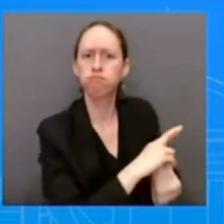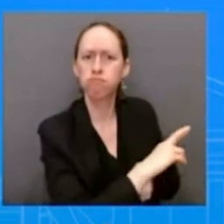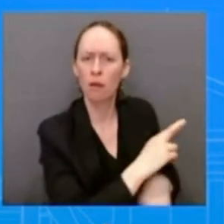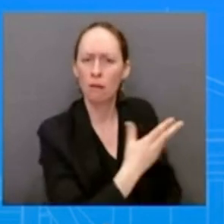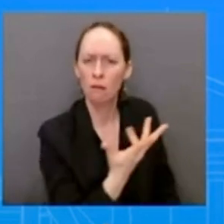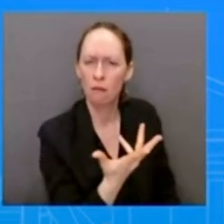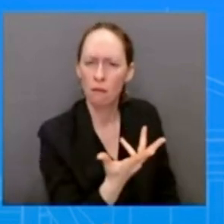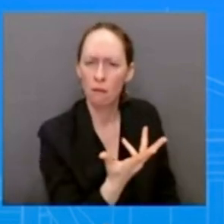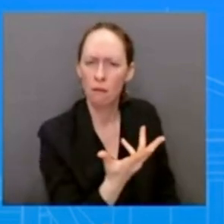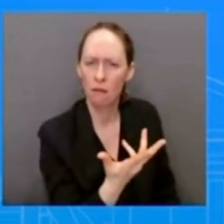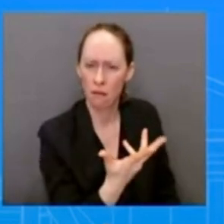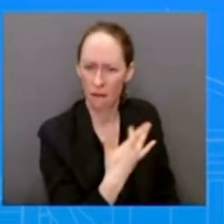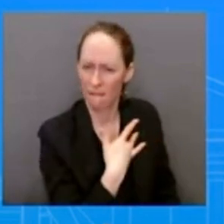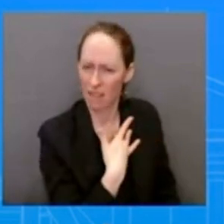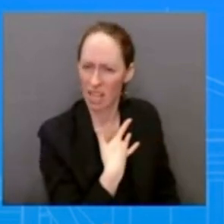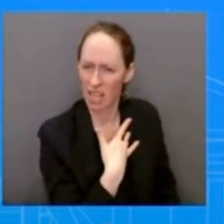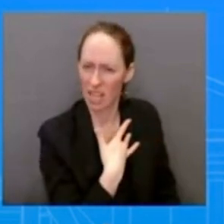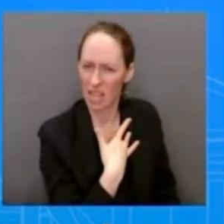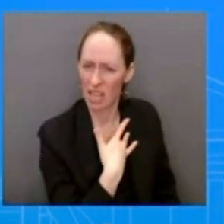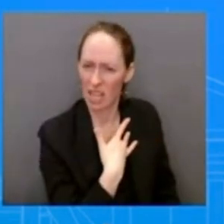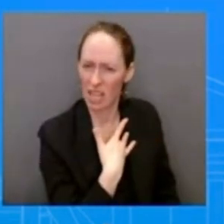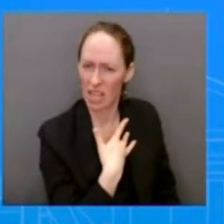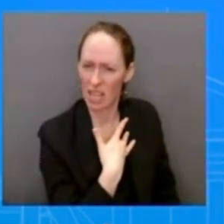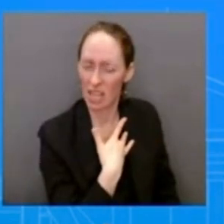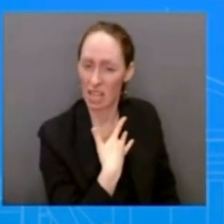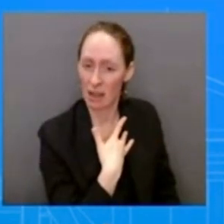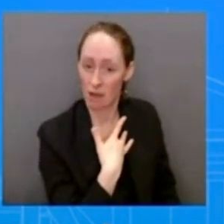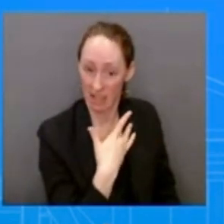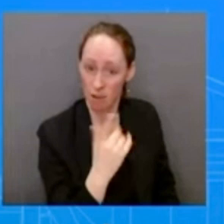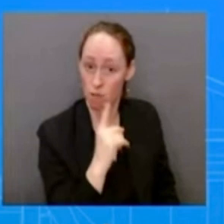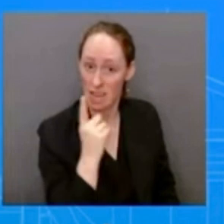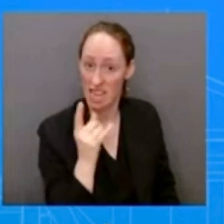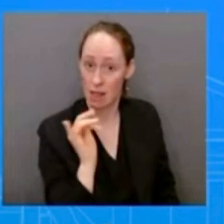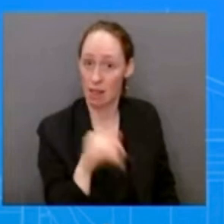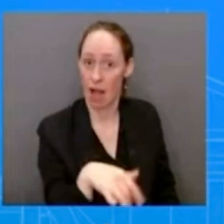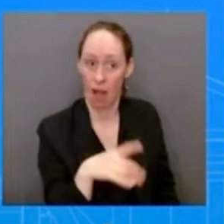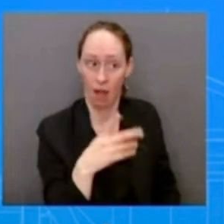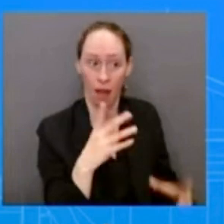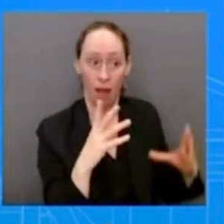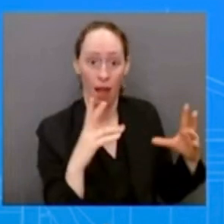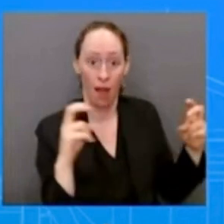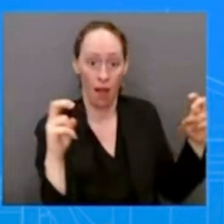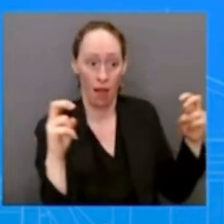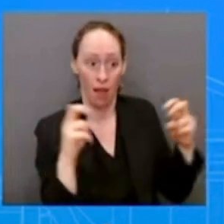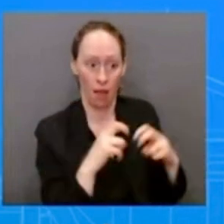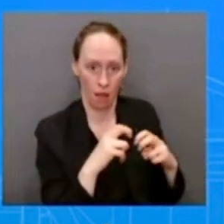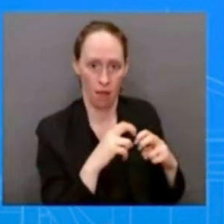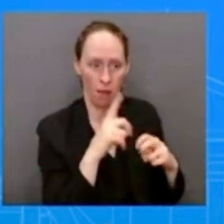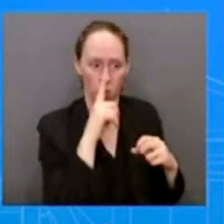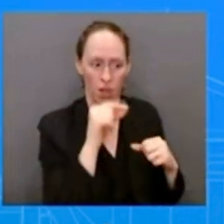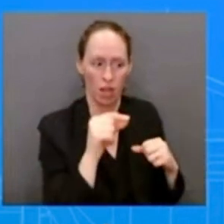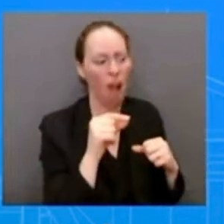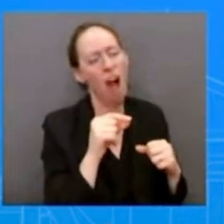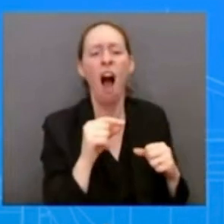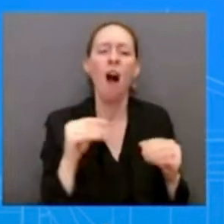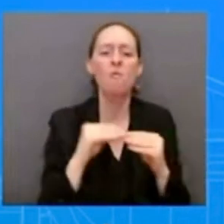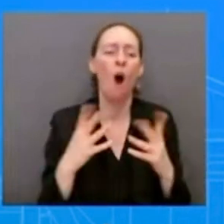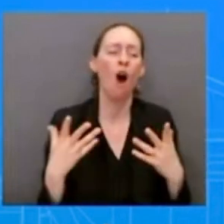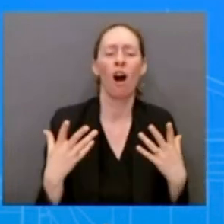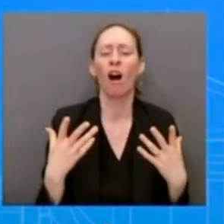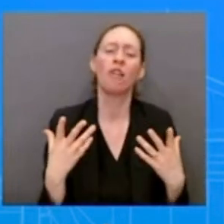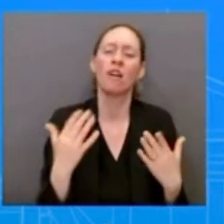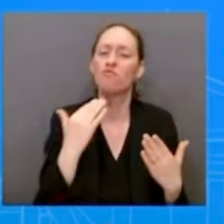mr mr mr putin hasn't really taken the